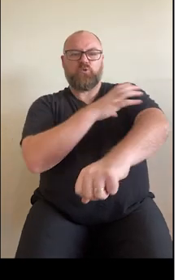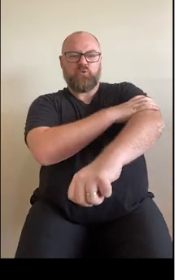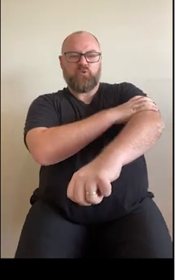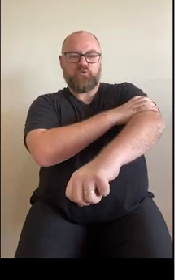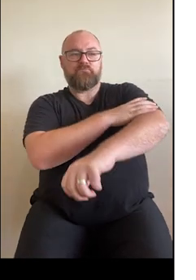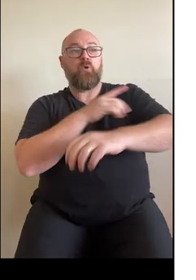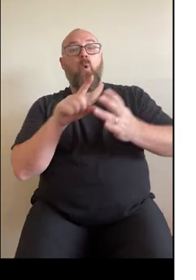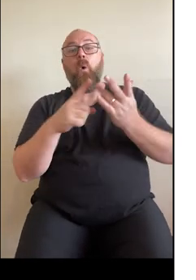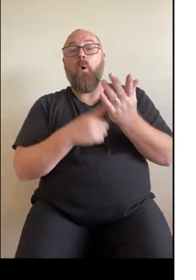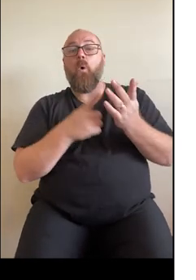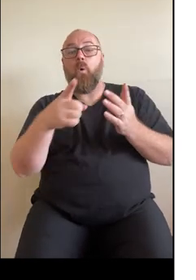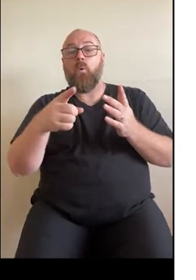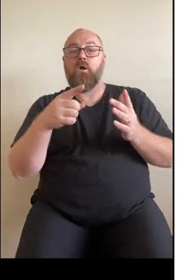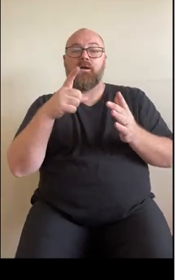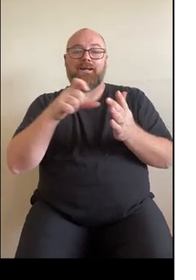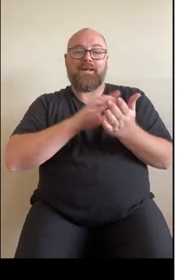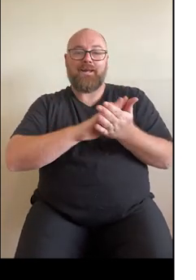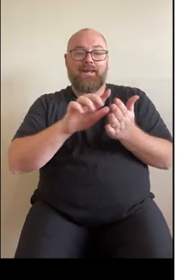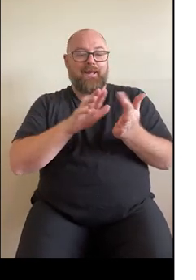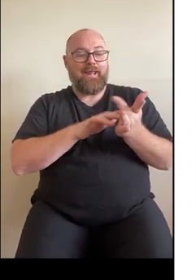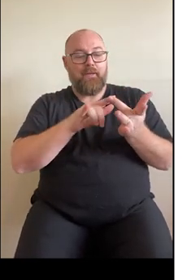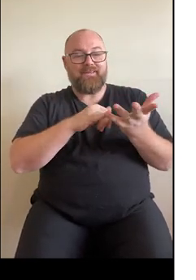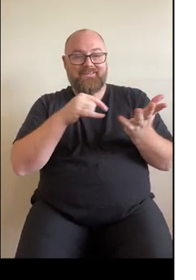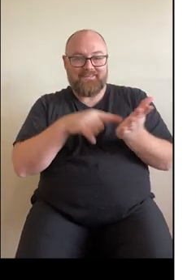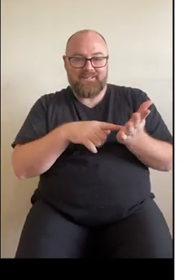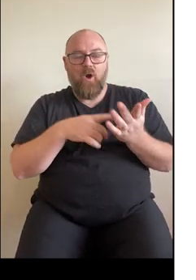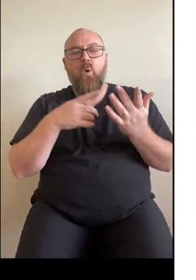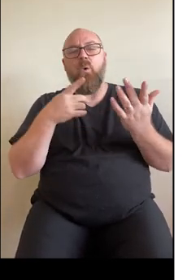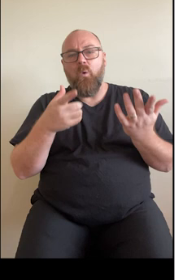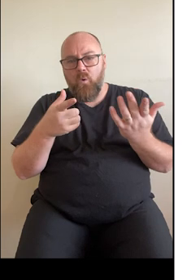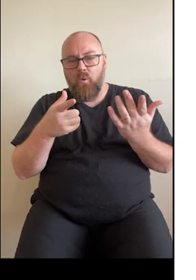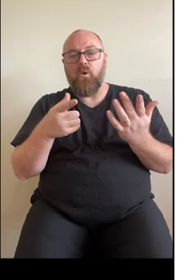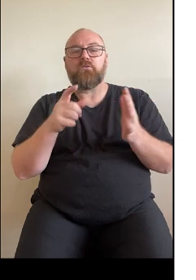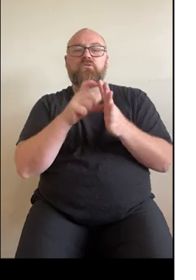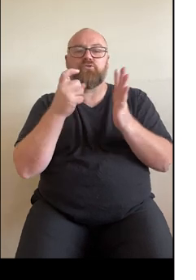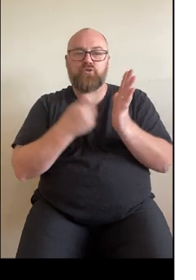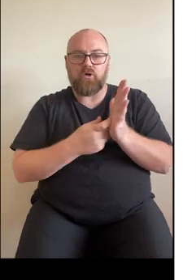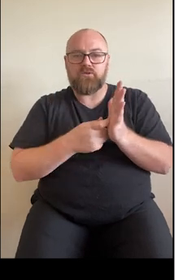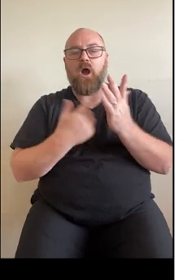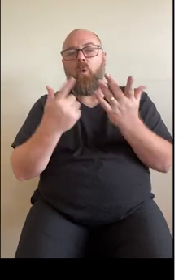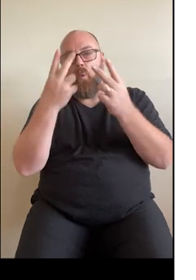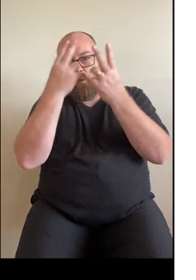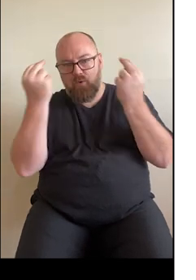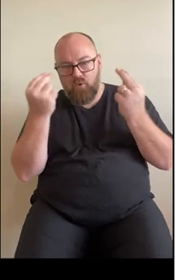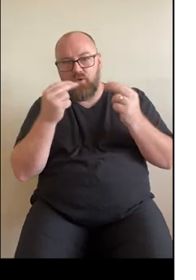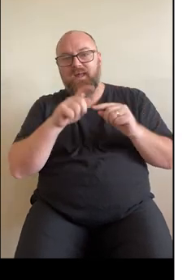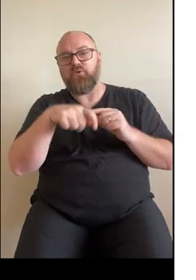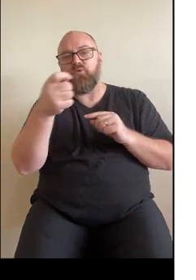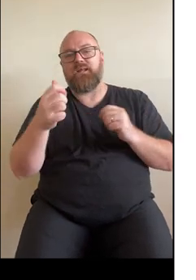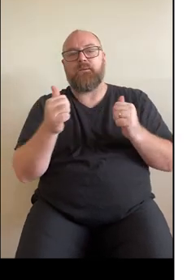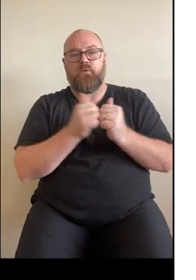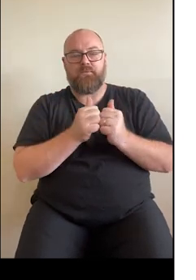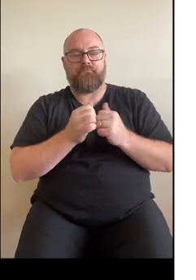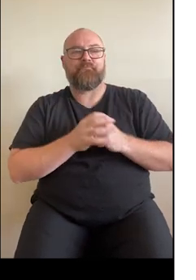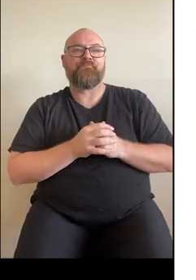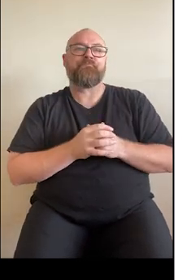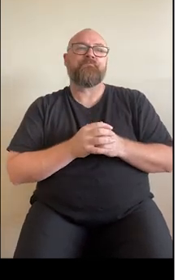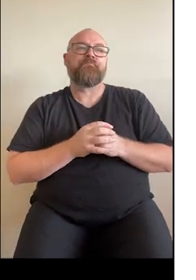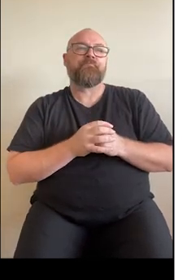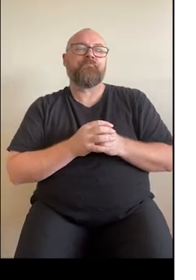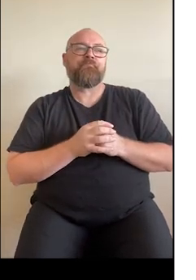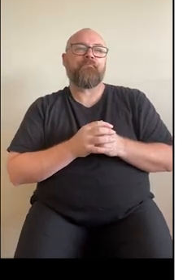a pharmacy, via a Sisu health station or by a doctor or nurse during your next doctor's appointment. And these